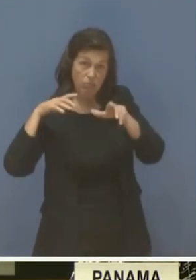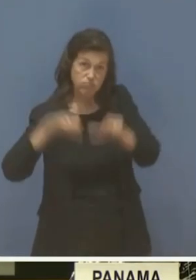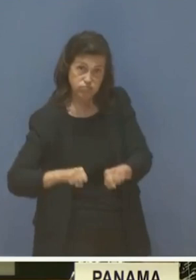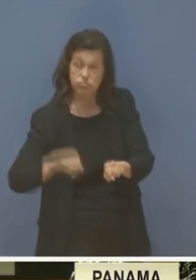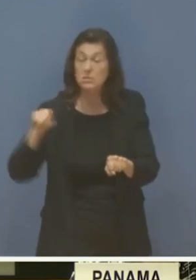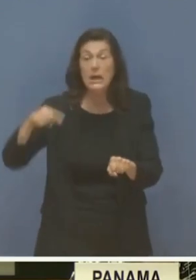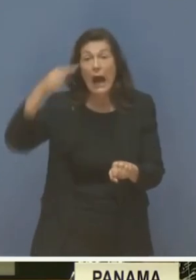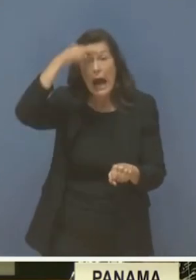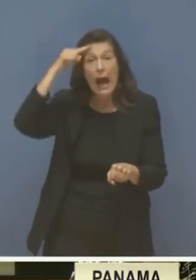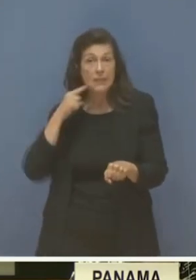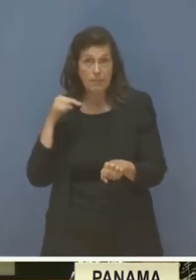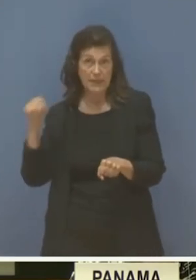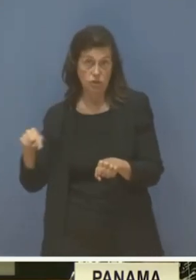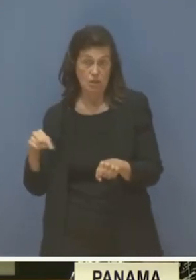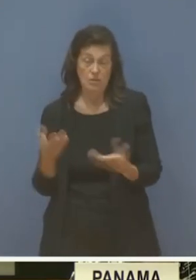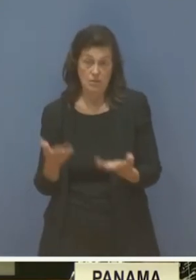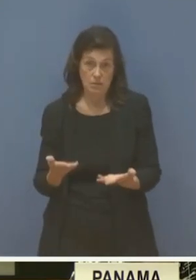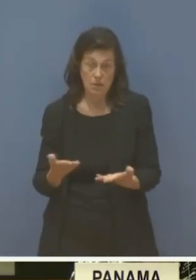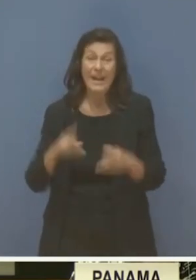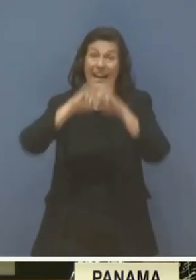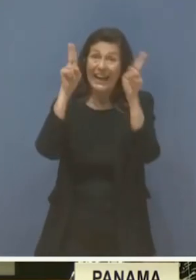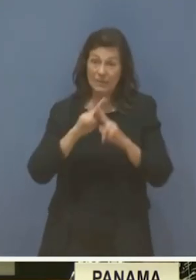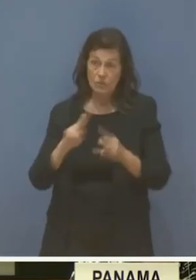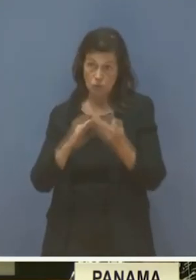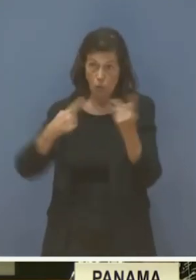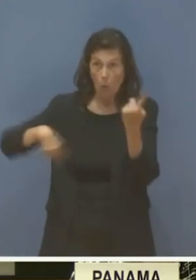of medical assistance being provided, the declarations of the international community,